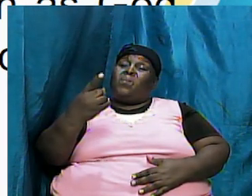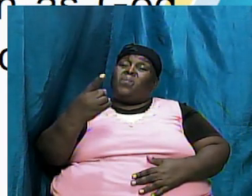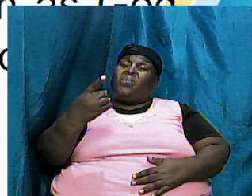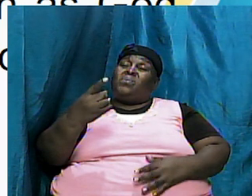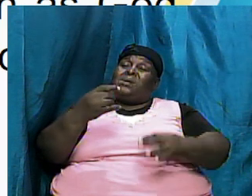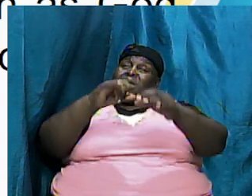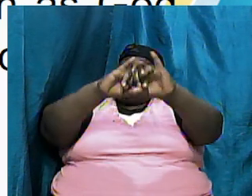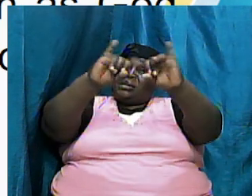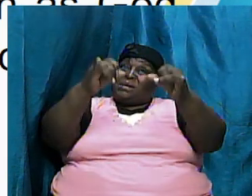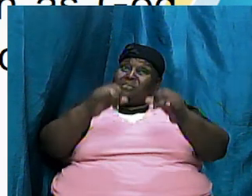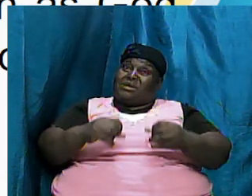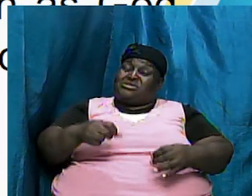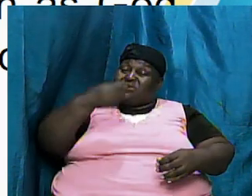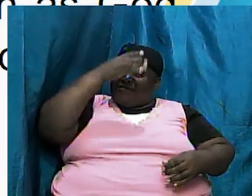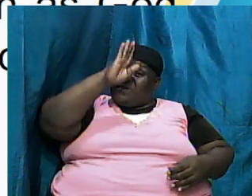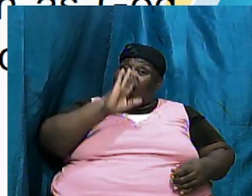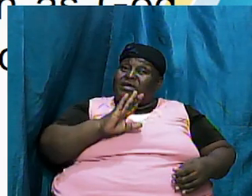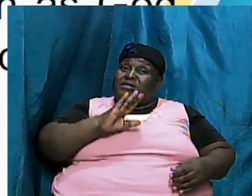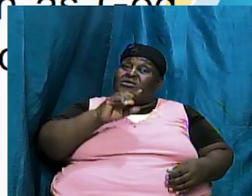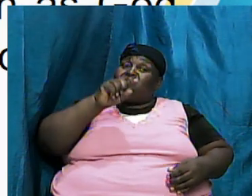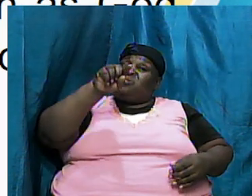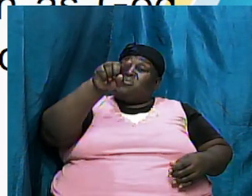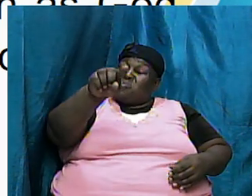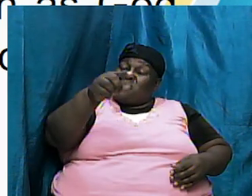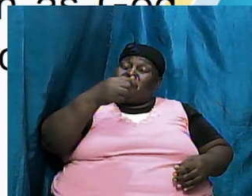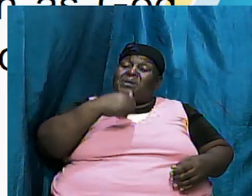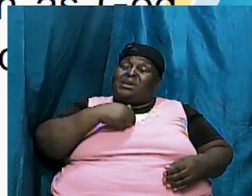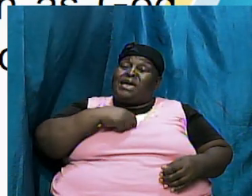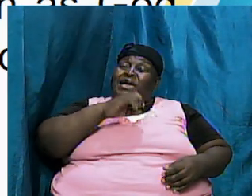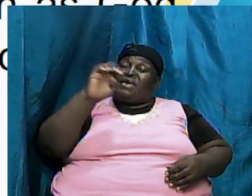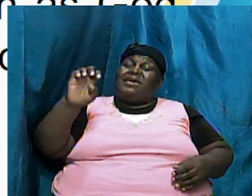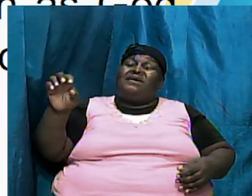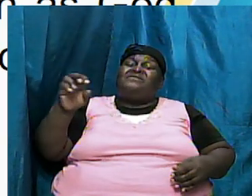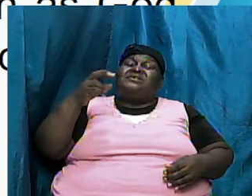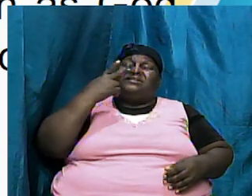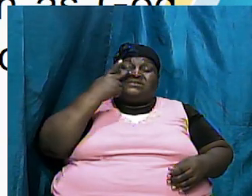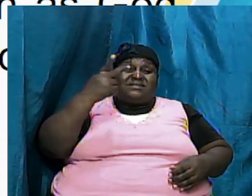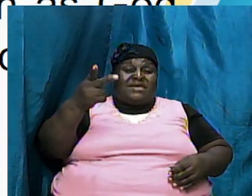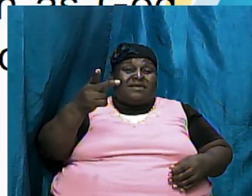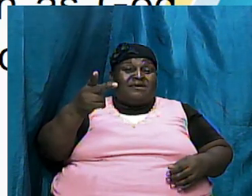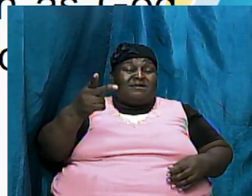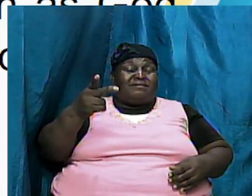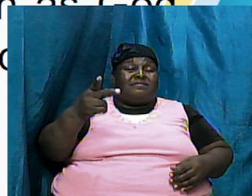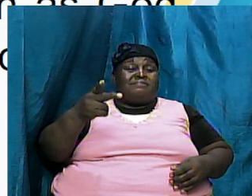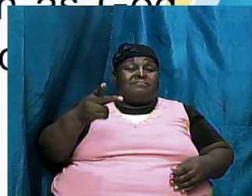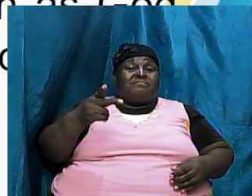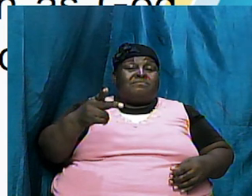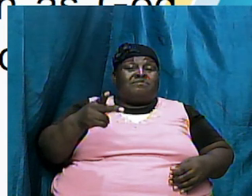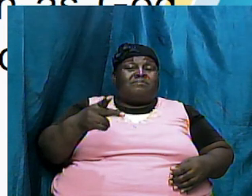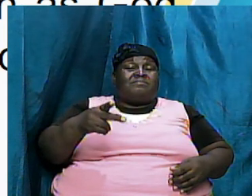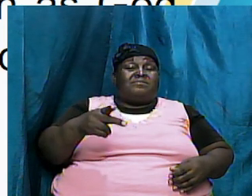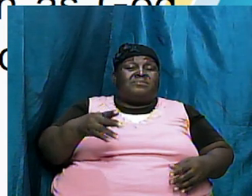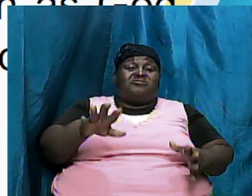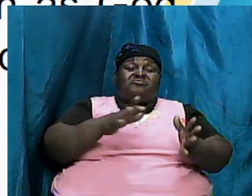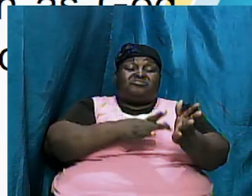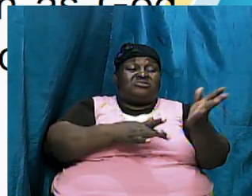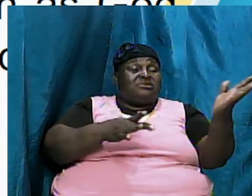image of almighty God that you and I will ever see now and for the rest of eternity as it is him